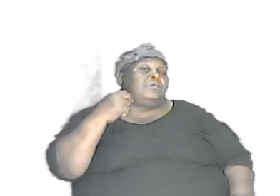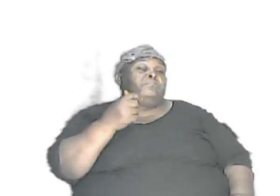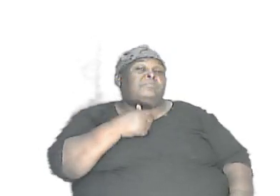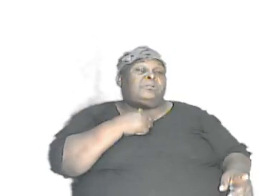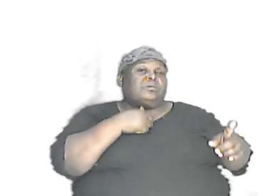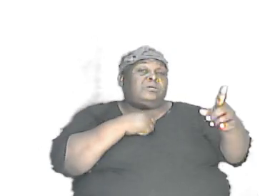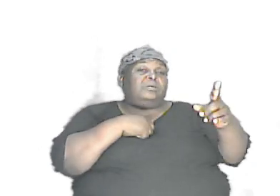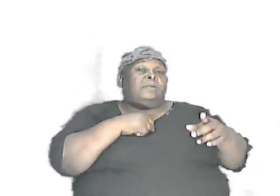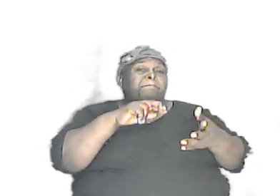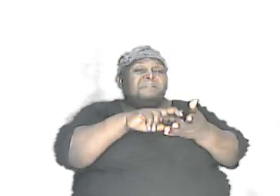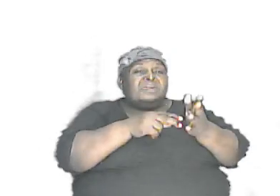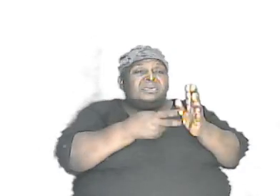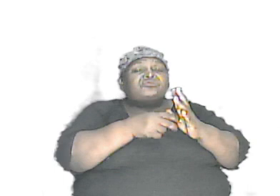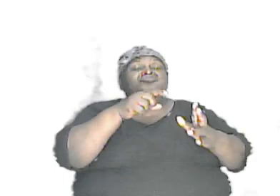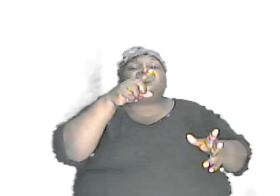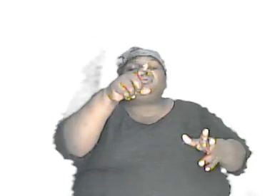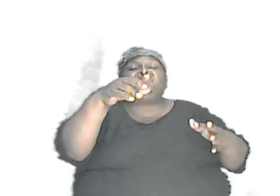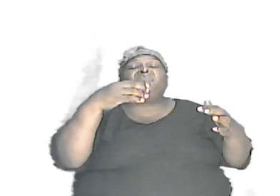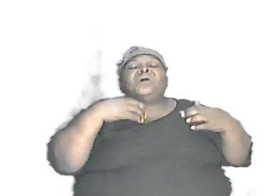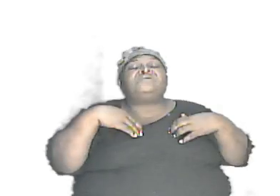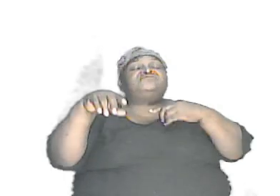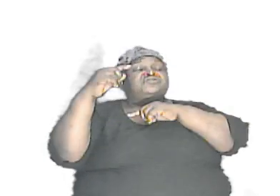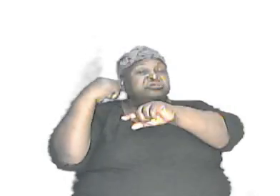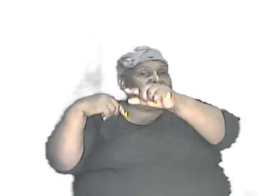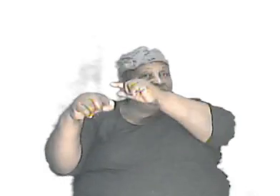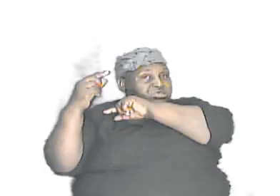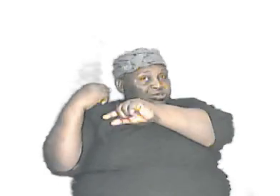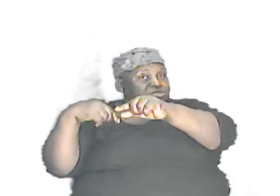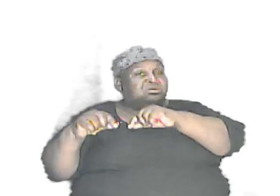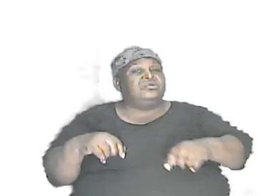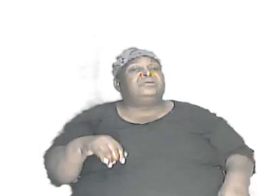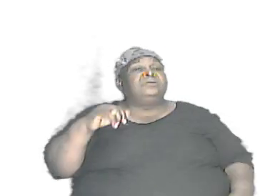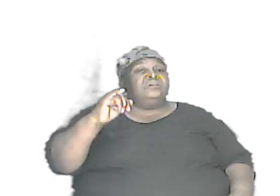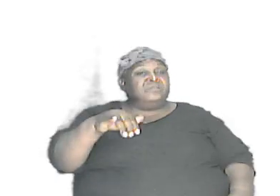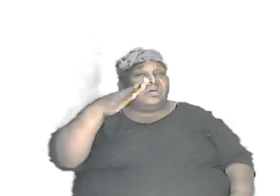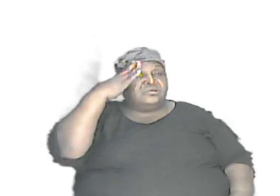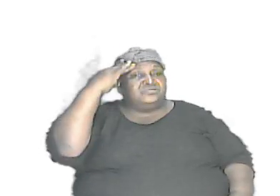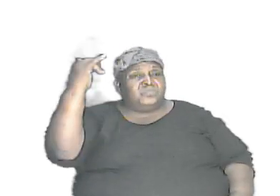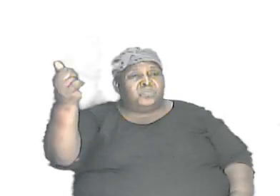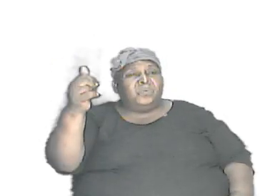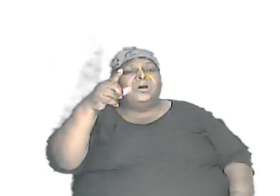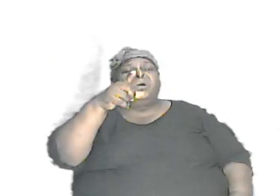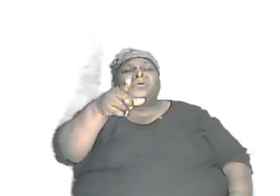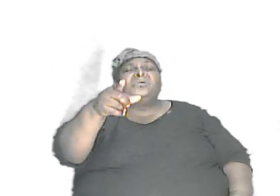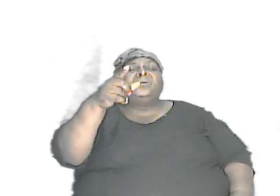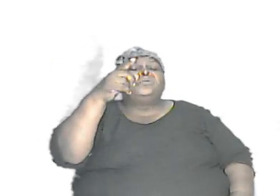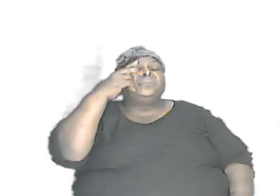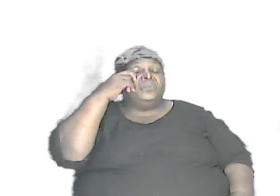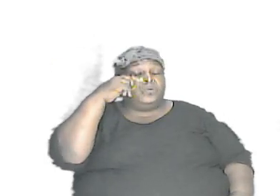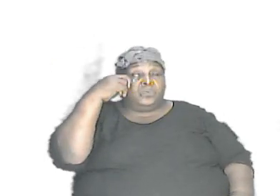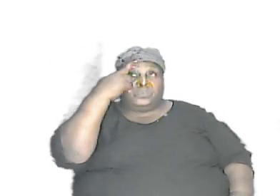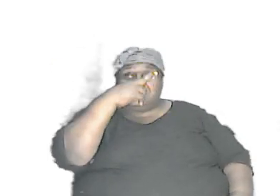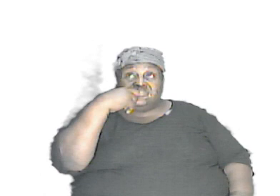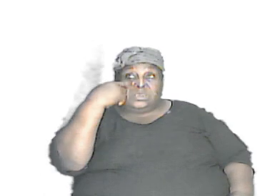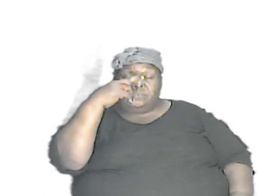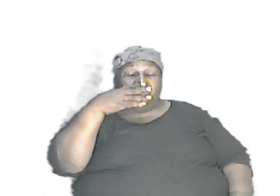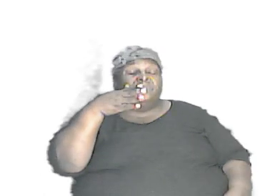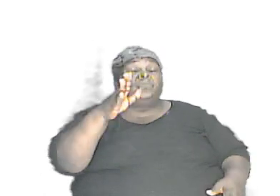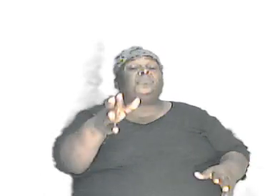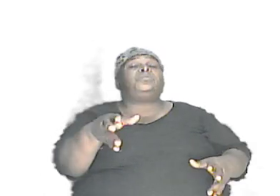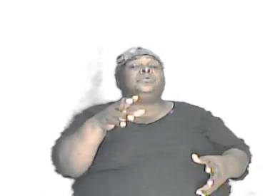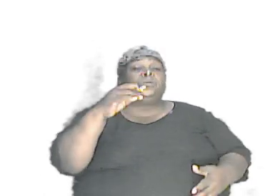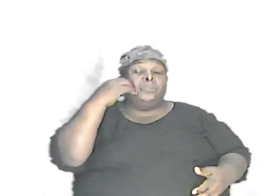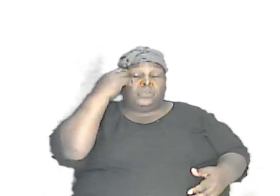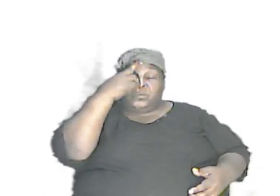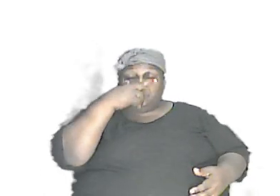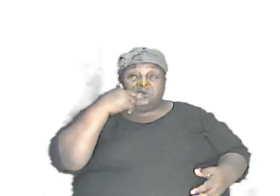means that you have genes it is that is why you look the way that you look that is why you are the way that you